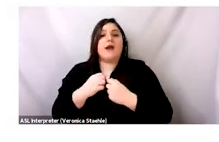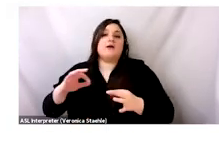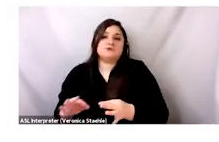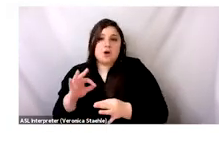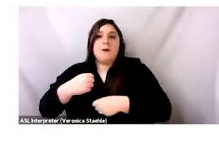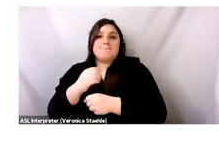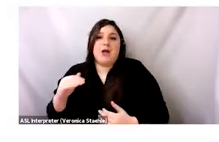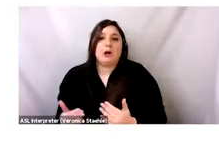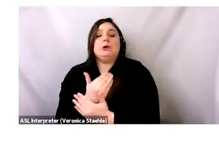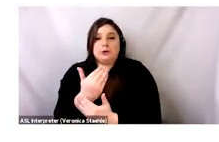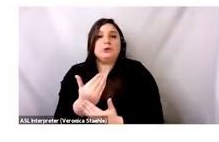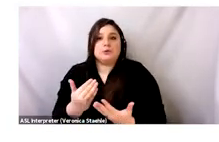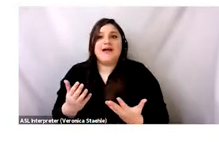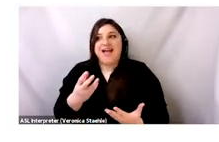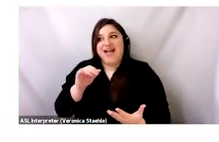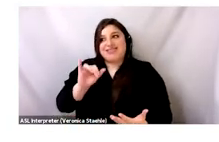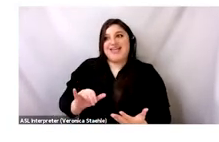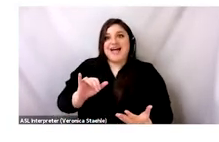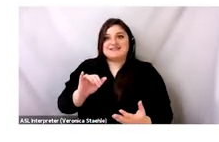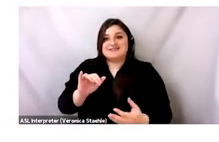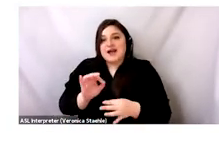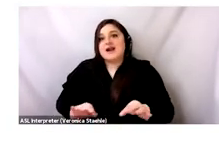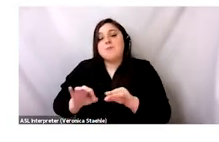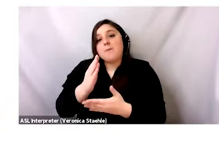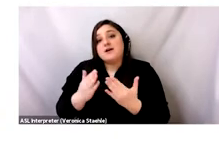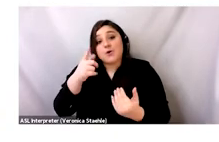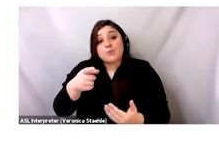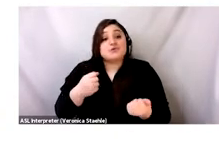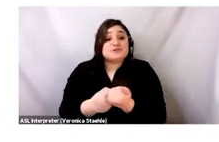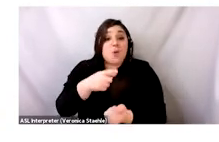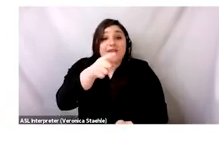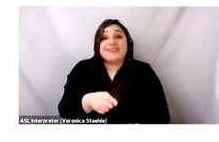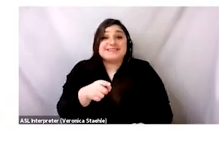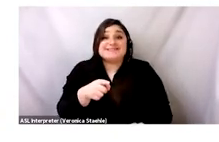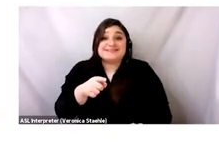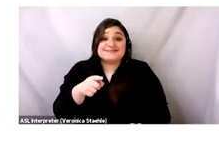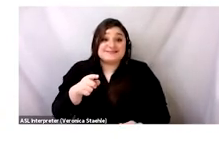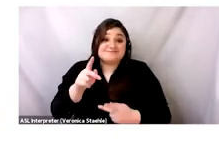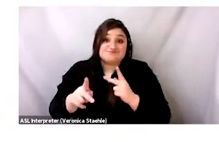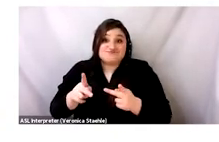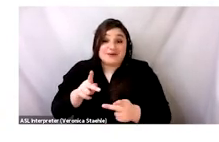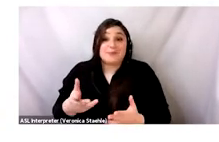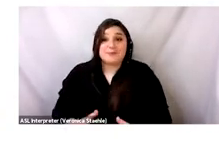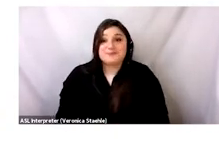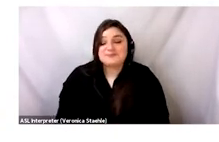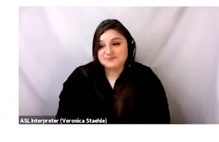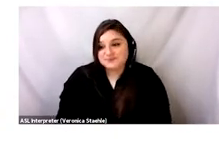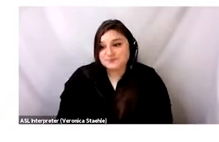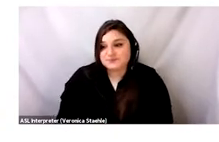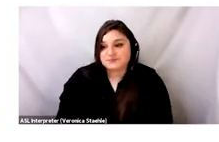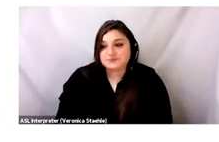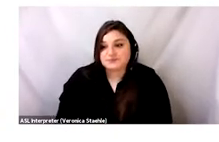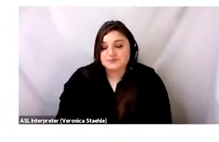designers in Ghana are doing more than their fair share to clean up fashion's waste crisis. So I hope you'll, you know, follow them and support them.